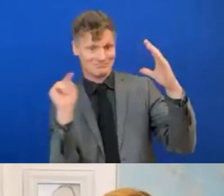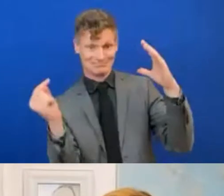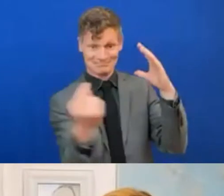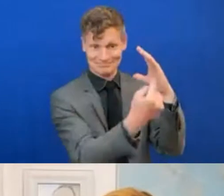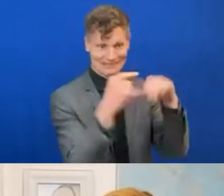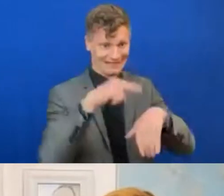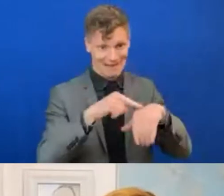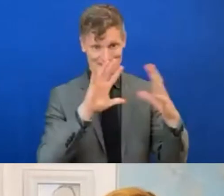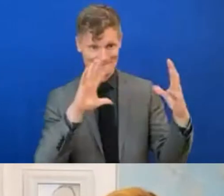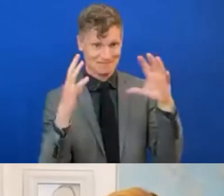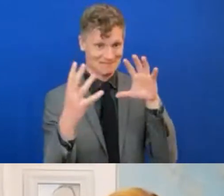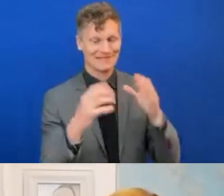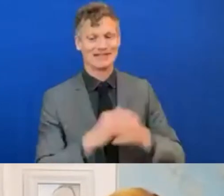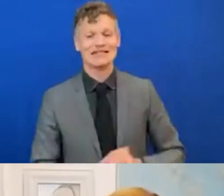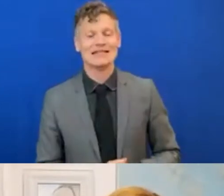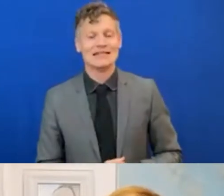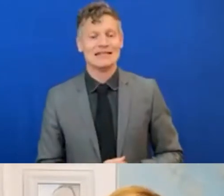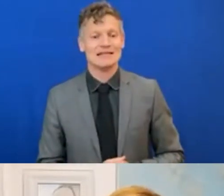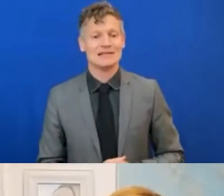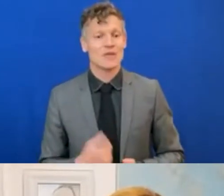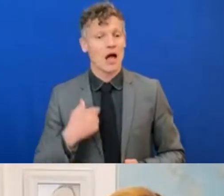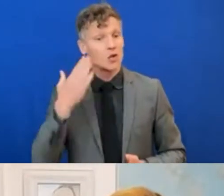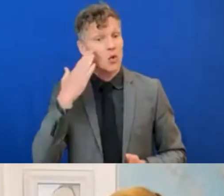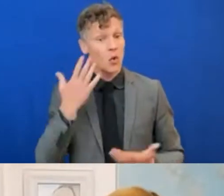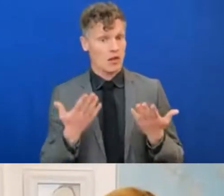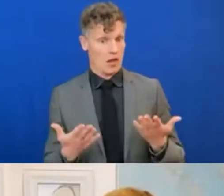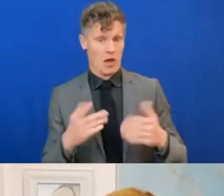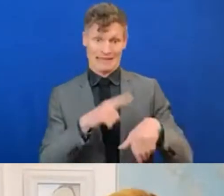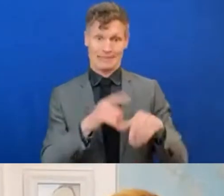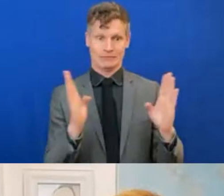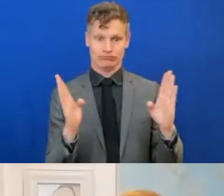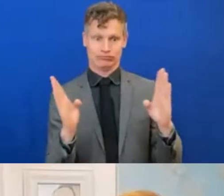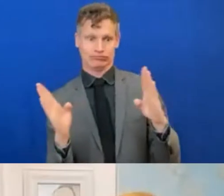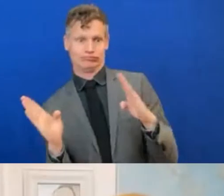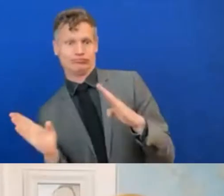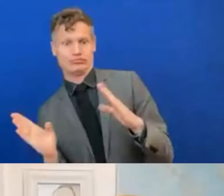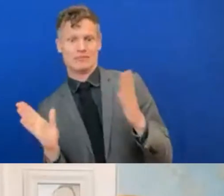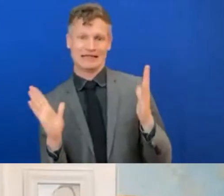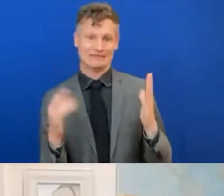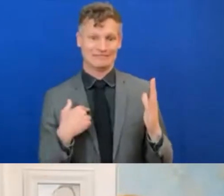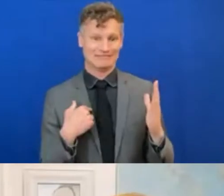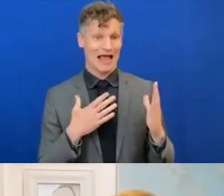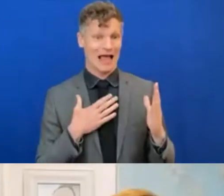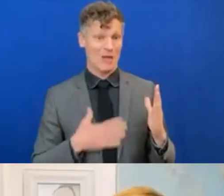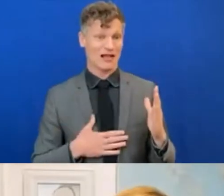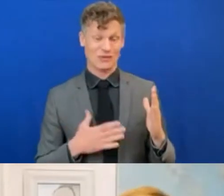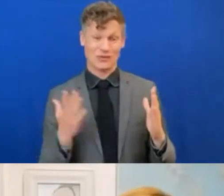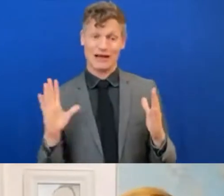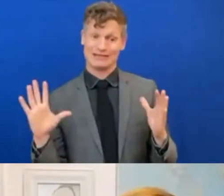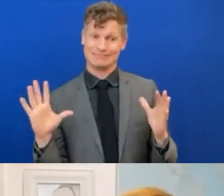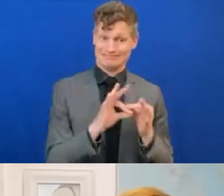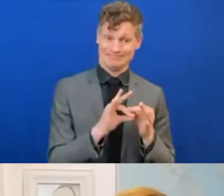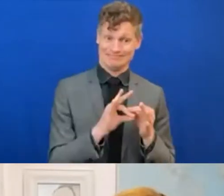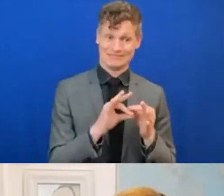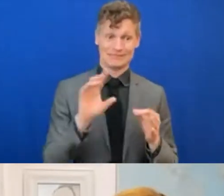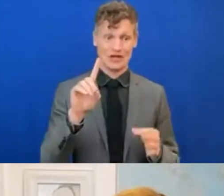currently we are over the time schedule. But I would like to double click on what Doreen has mentioned earlier, which